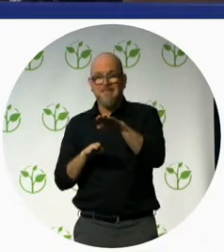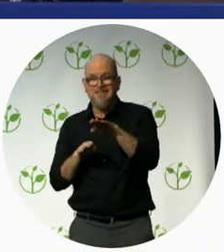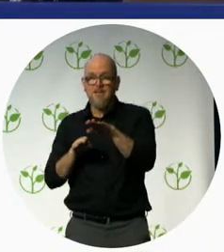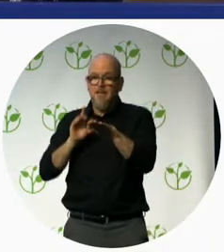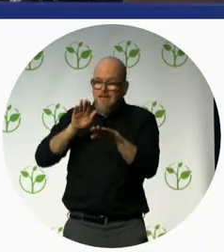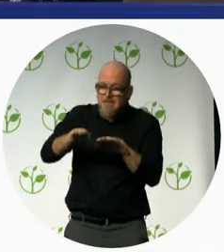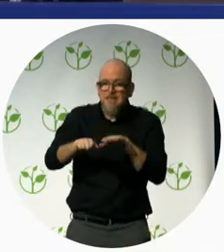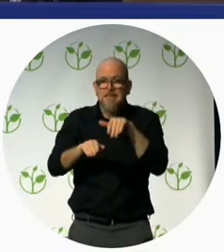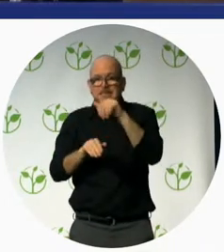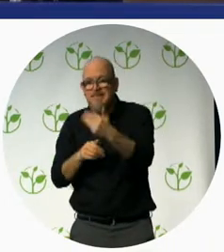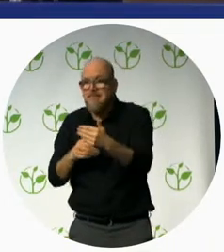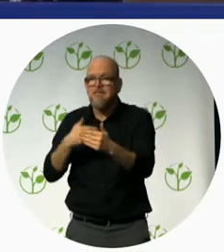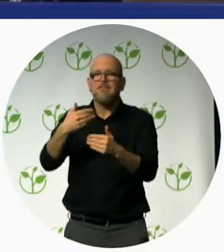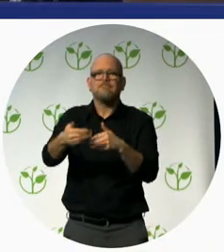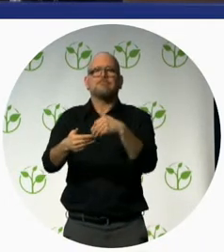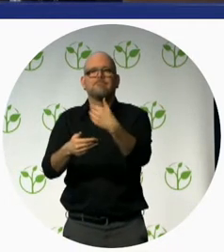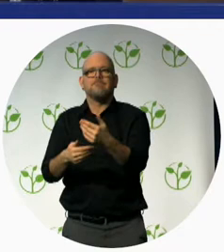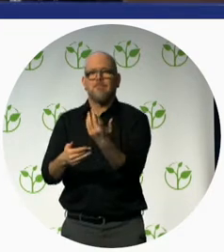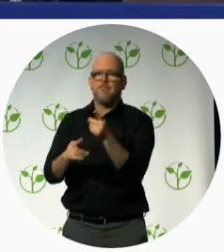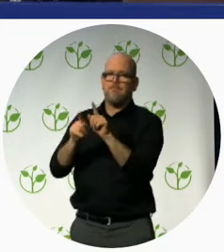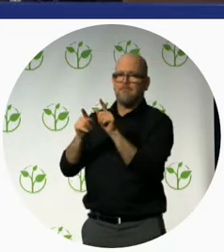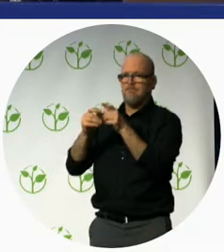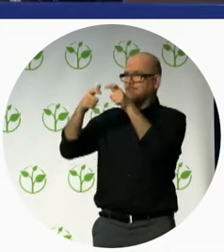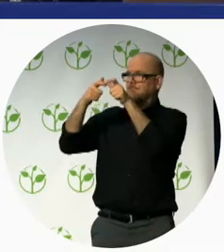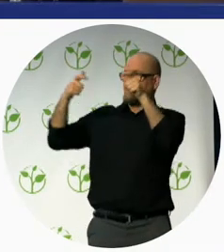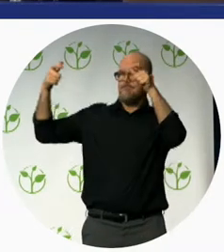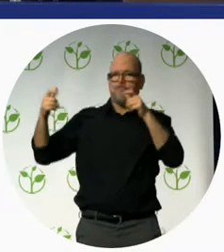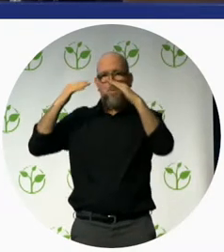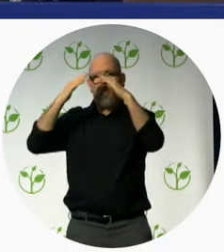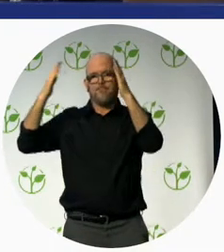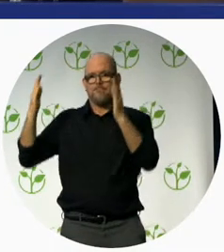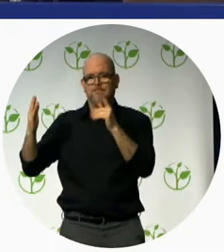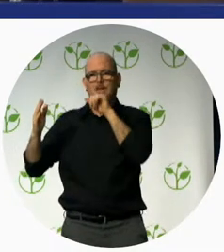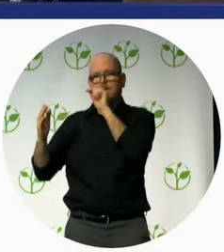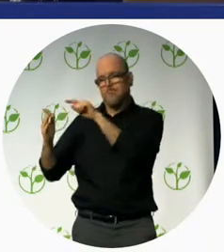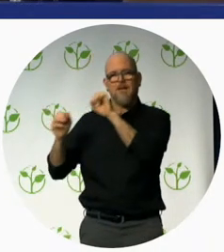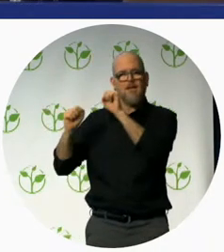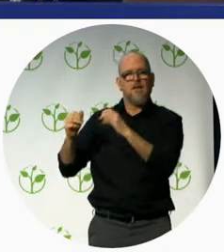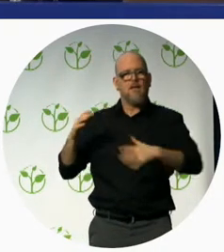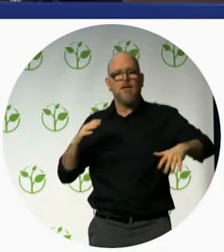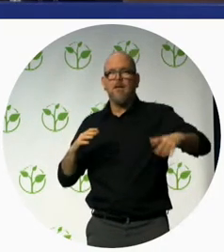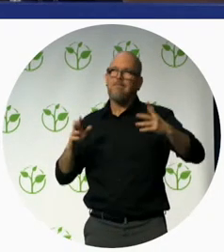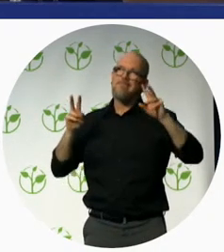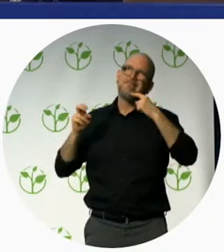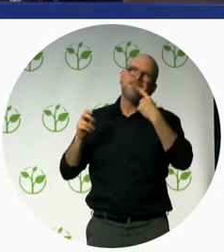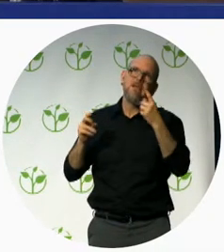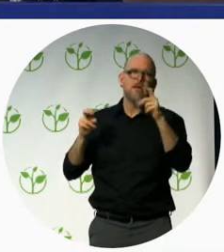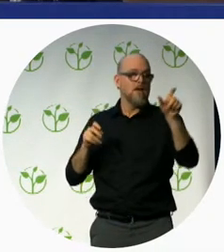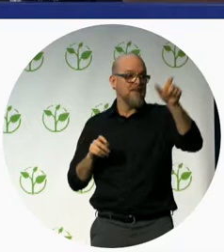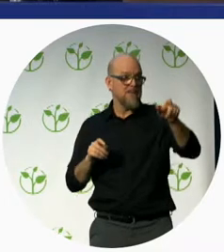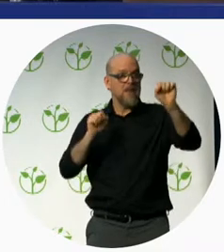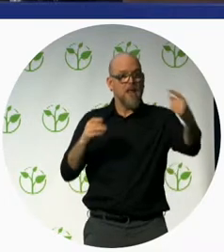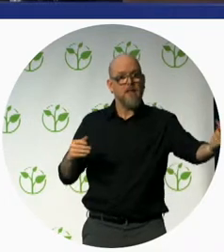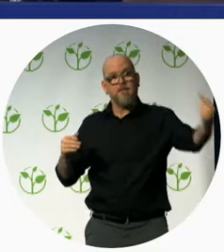services advocacy work at the community level so that we can engage the community at the local level and deliver our services and advocacy